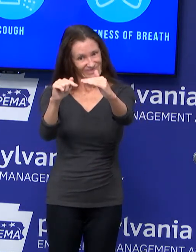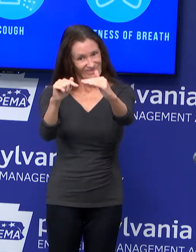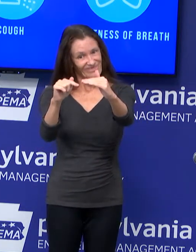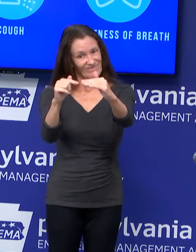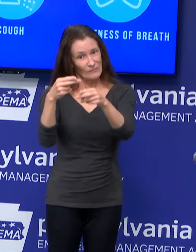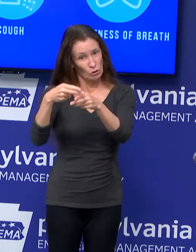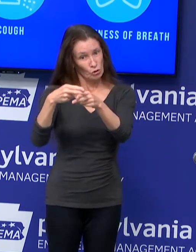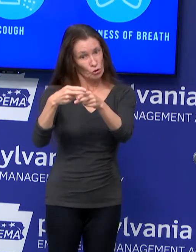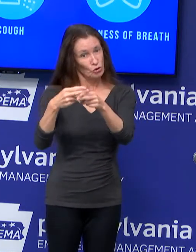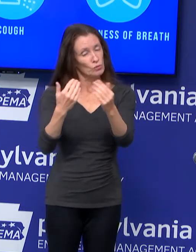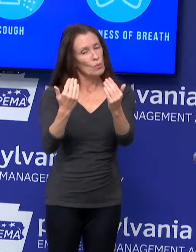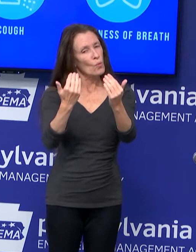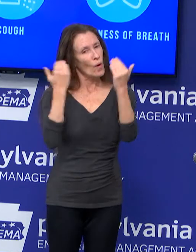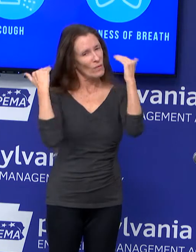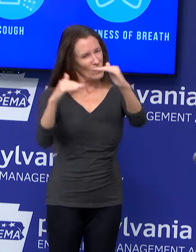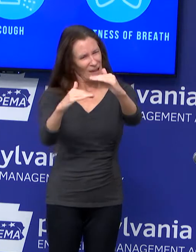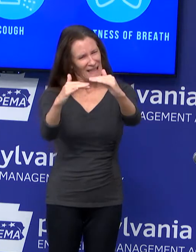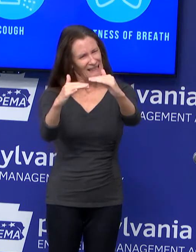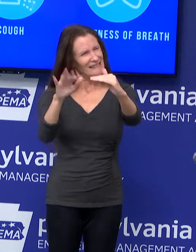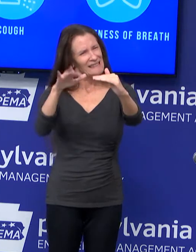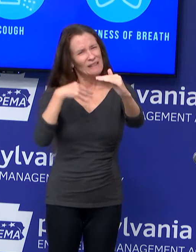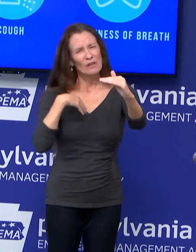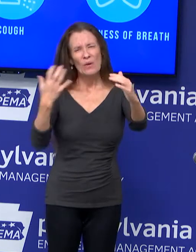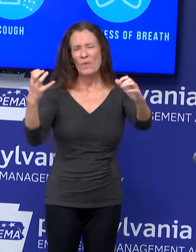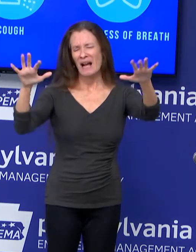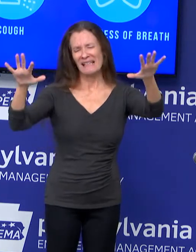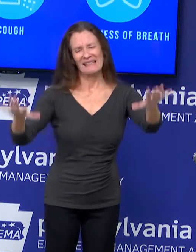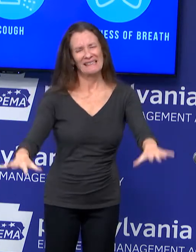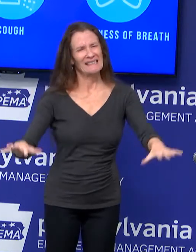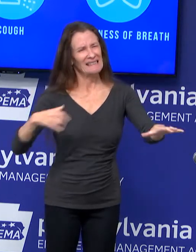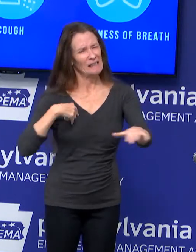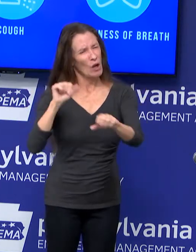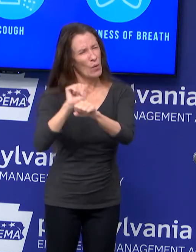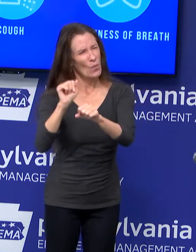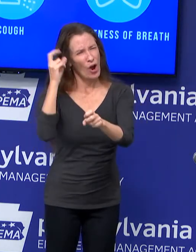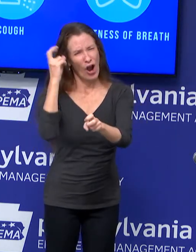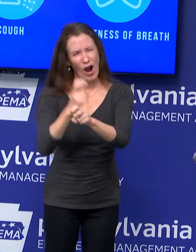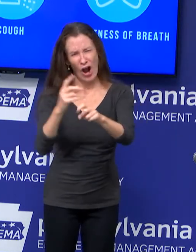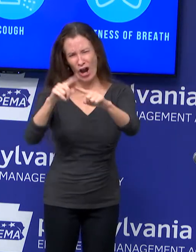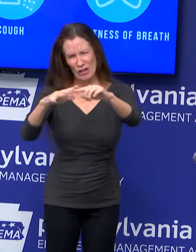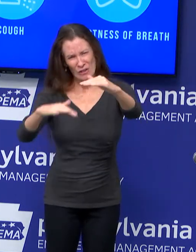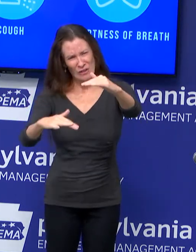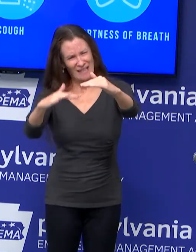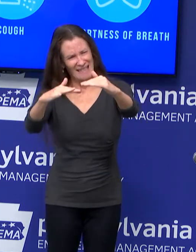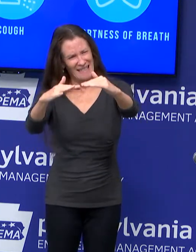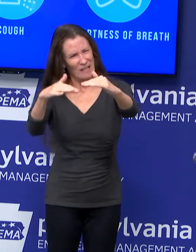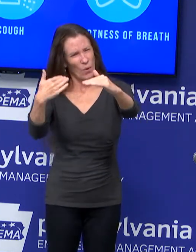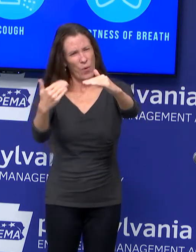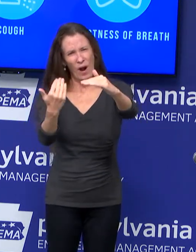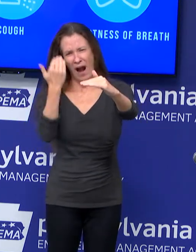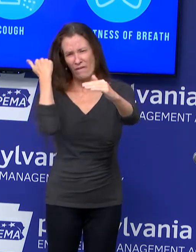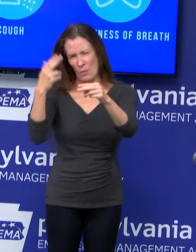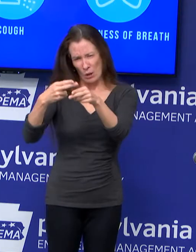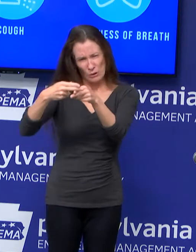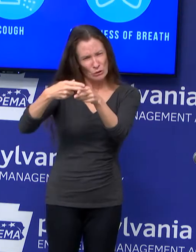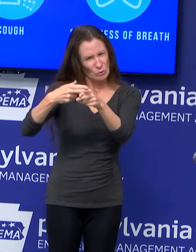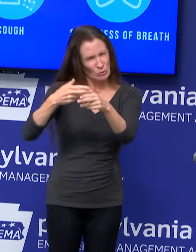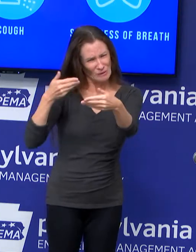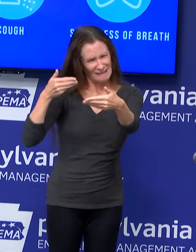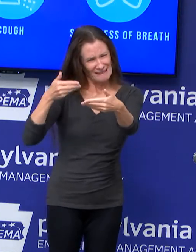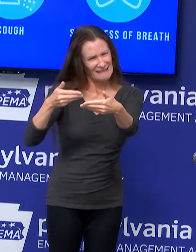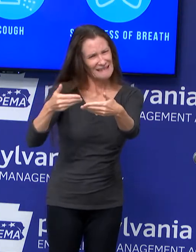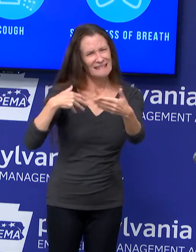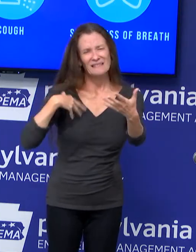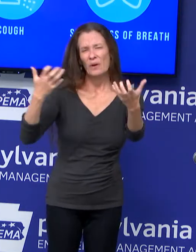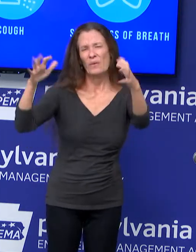need to work, and we will be working through the Department of Health with those hospitals and health systems to make sure that they are prepared for